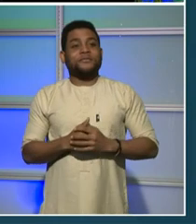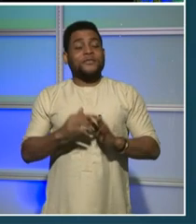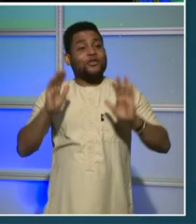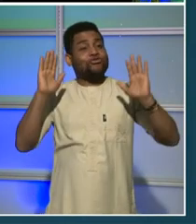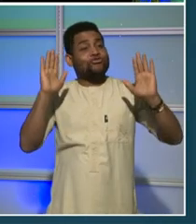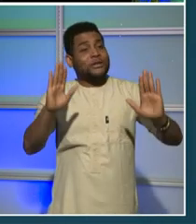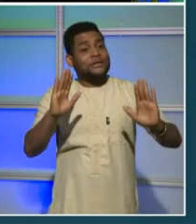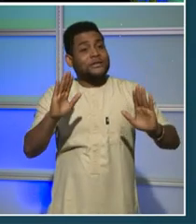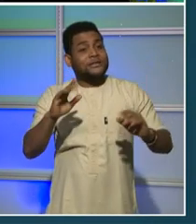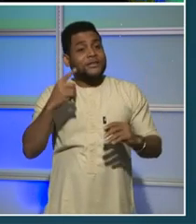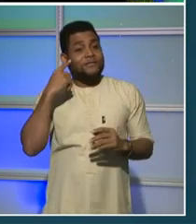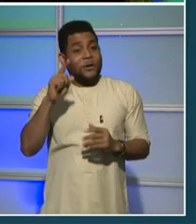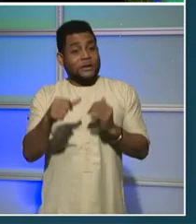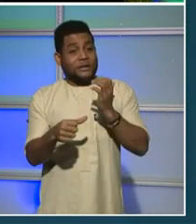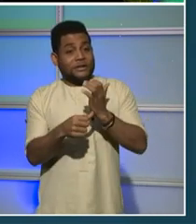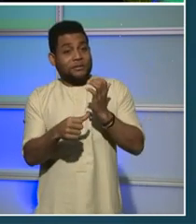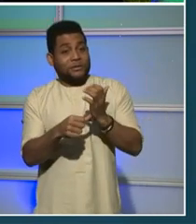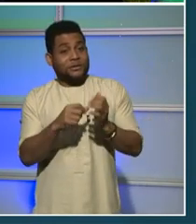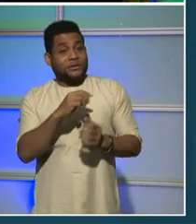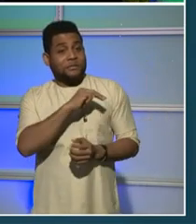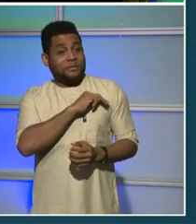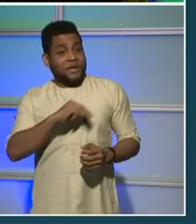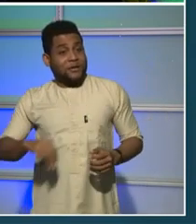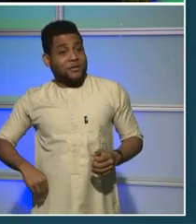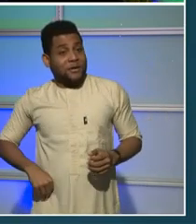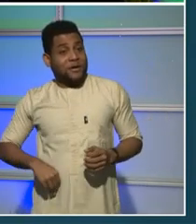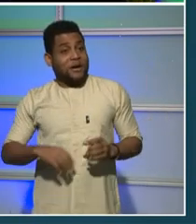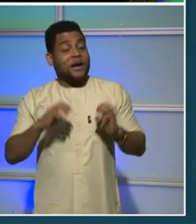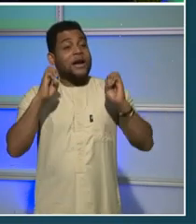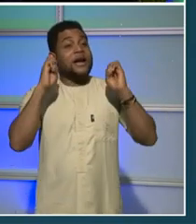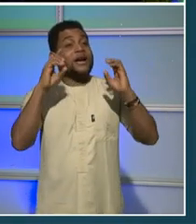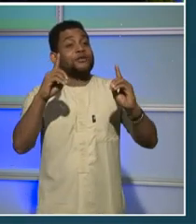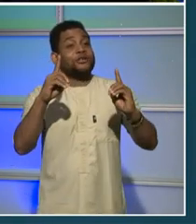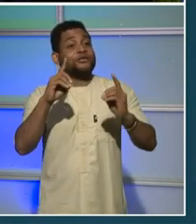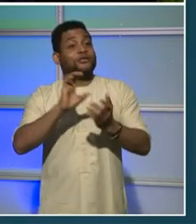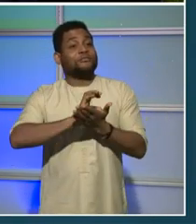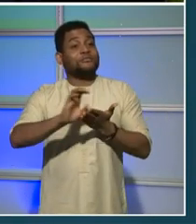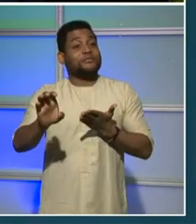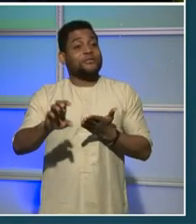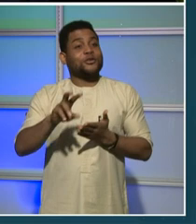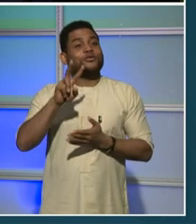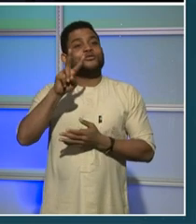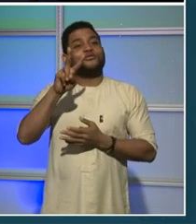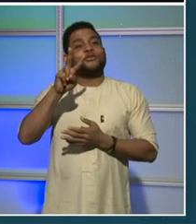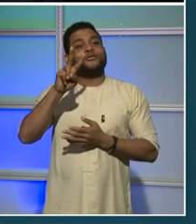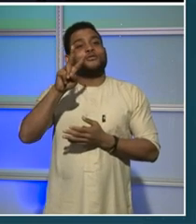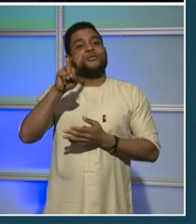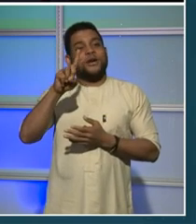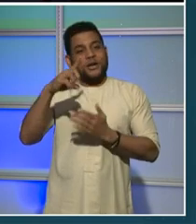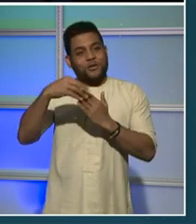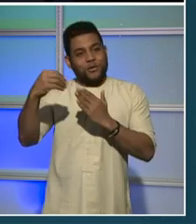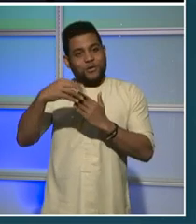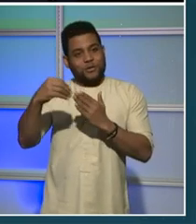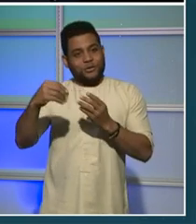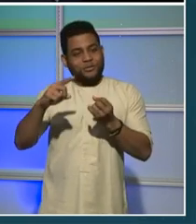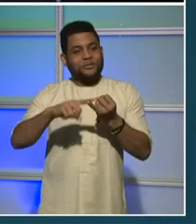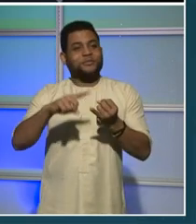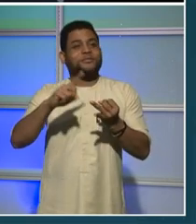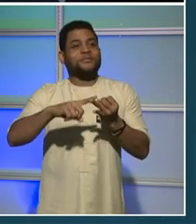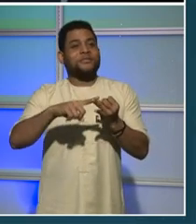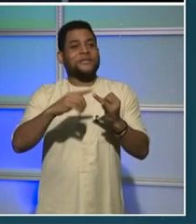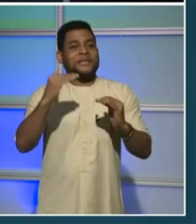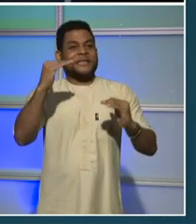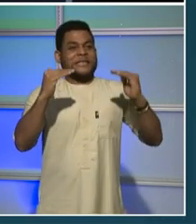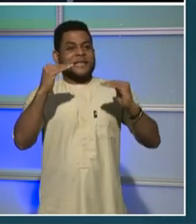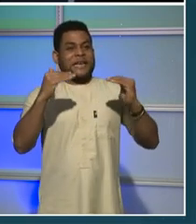pitches. Education, bringing it home, number one with $21 allocated, followed by a tie of health and human services